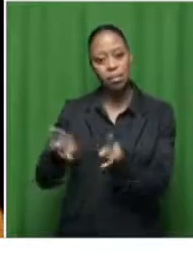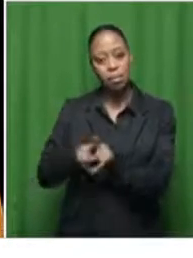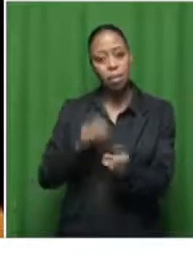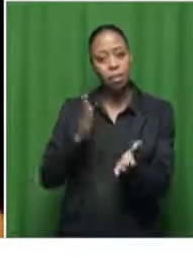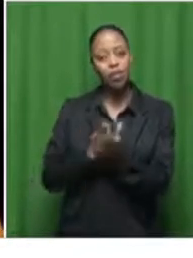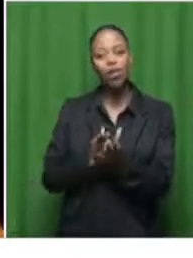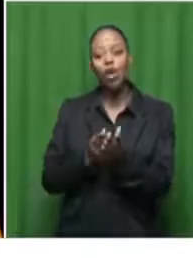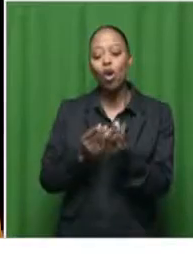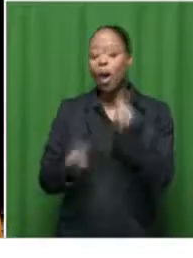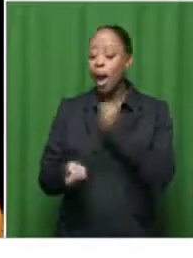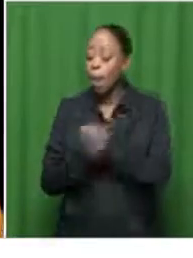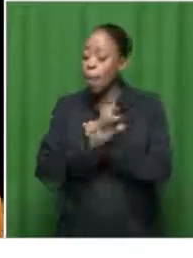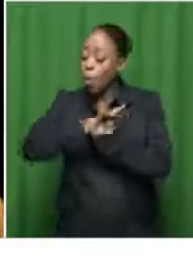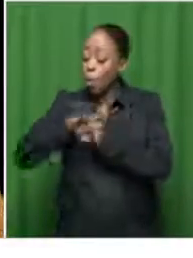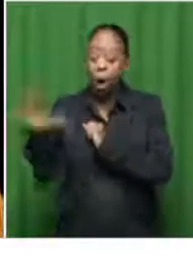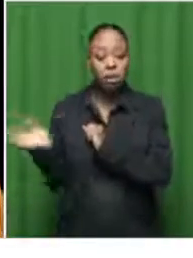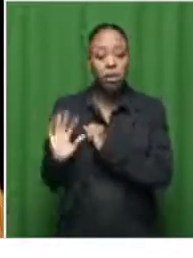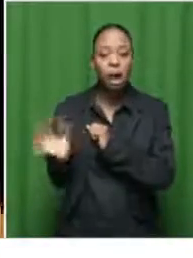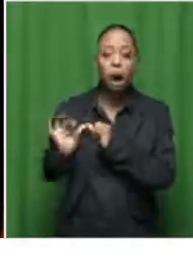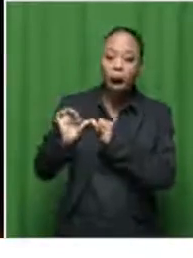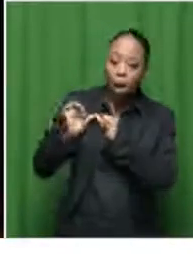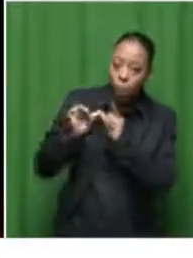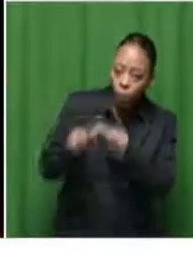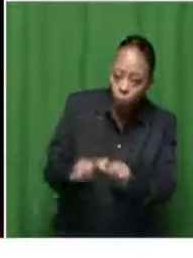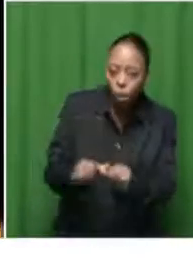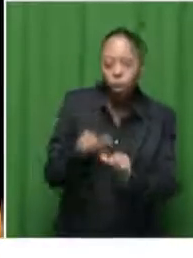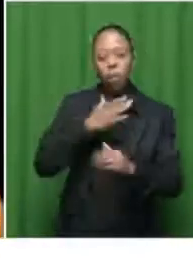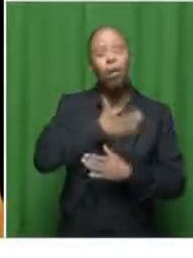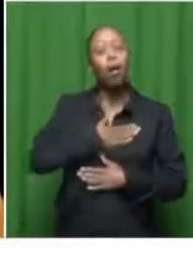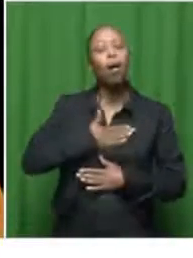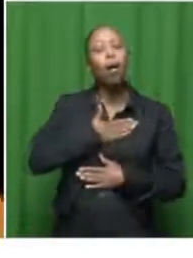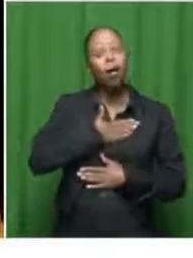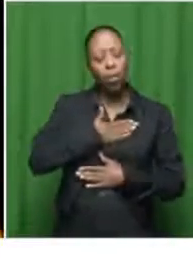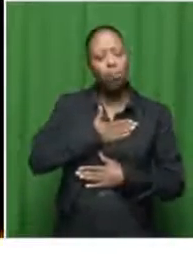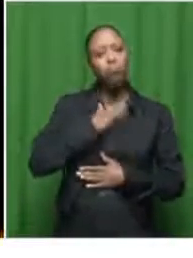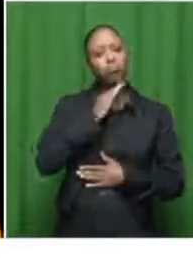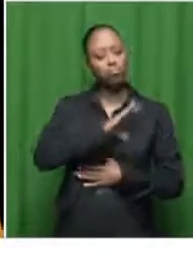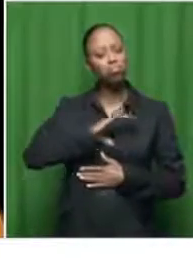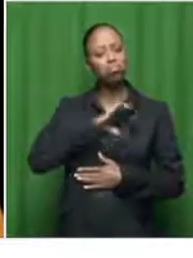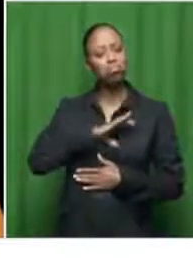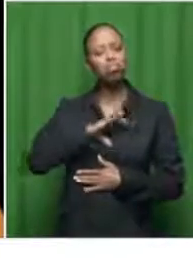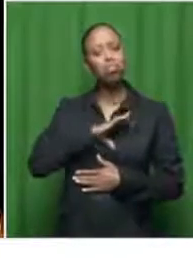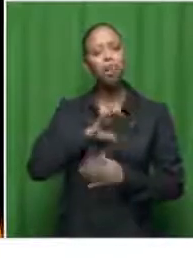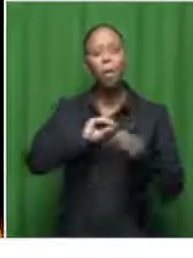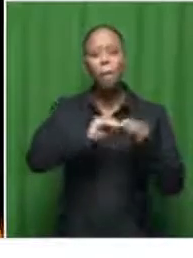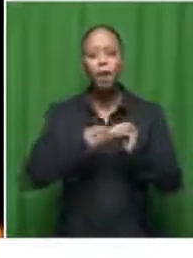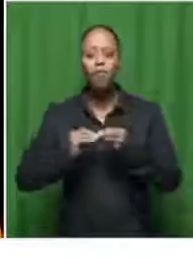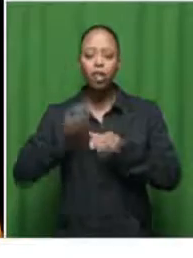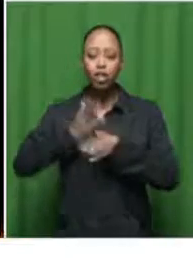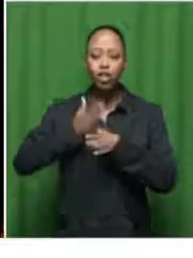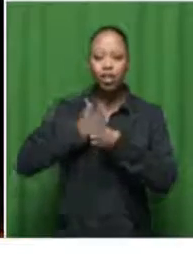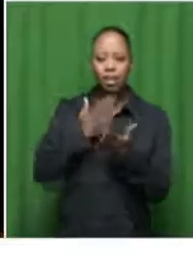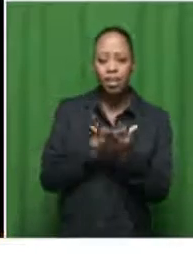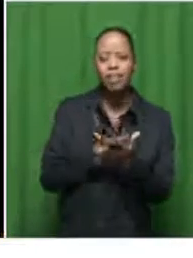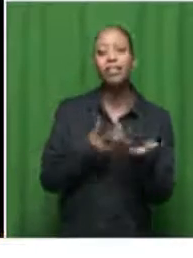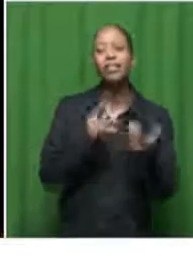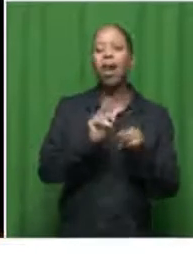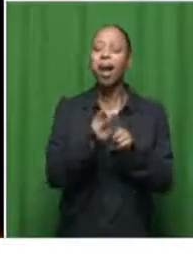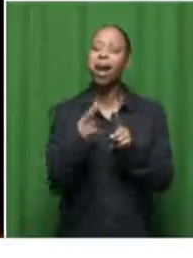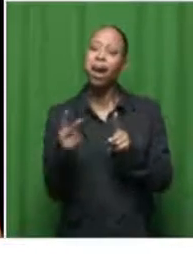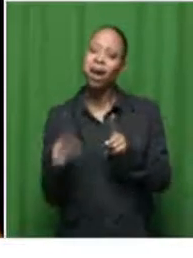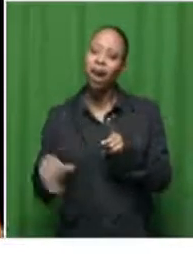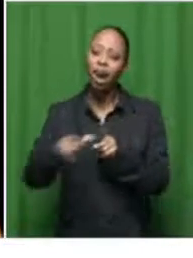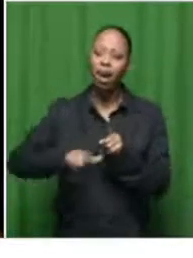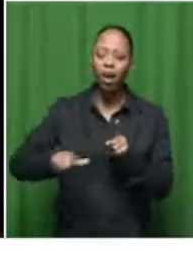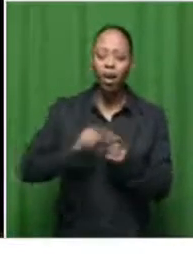owns to create the feeling of belonging and also you know create jobs have a dynamic local